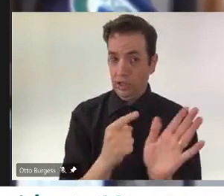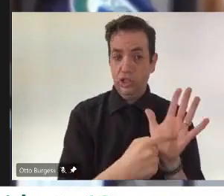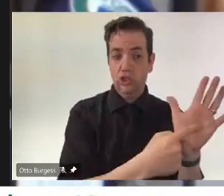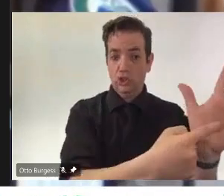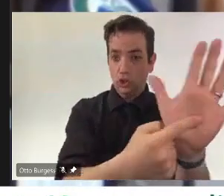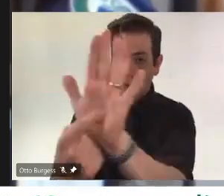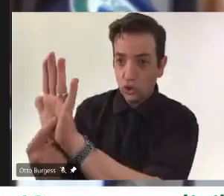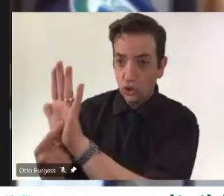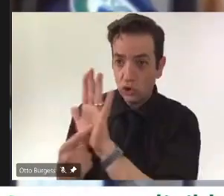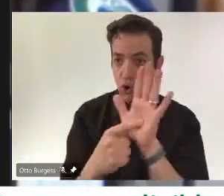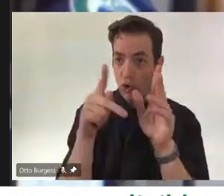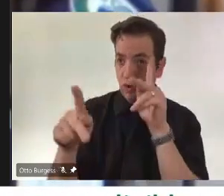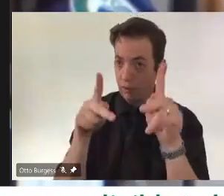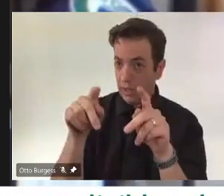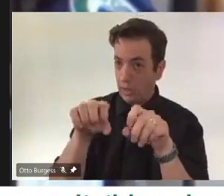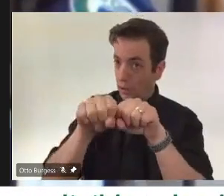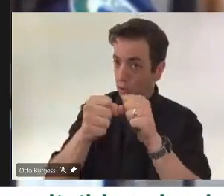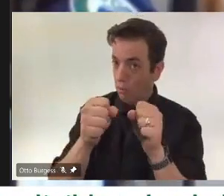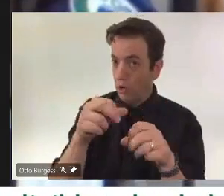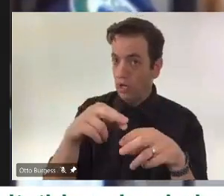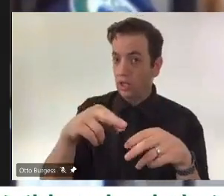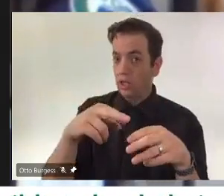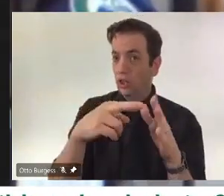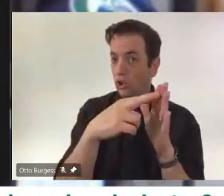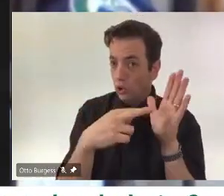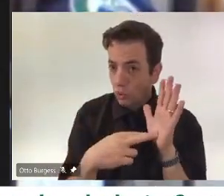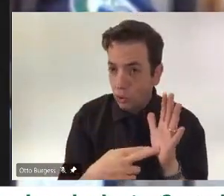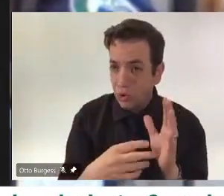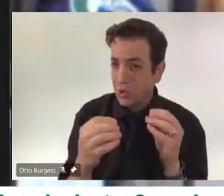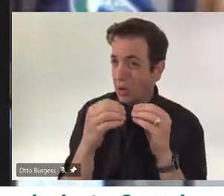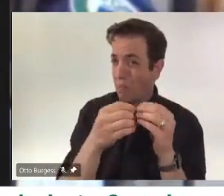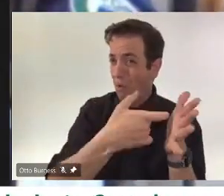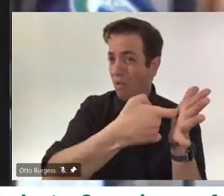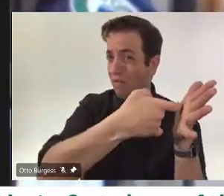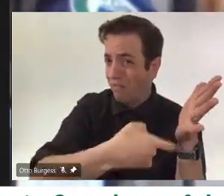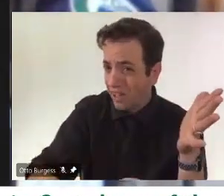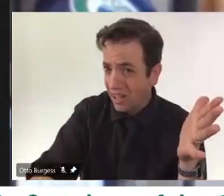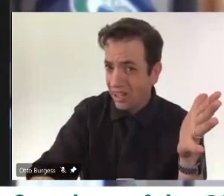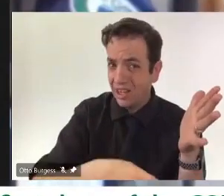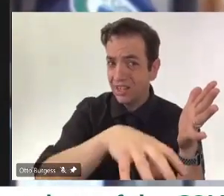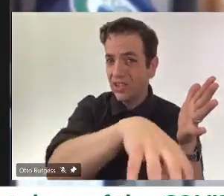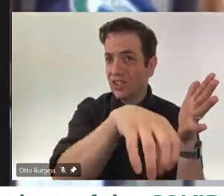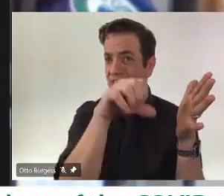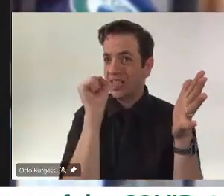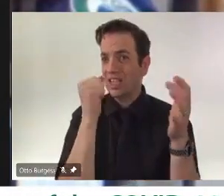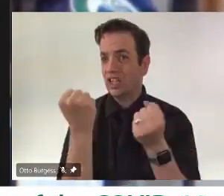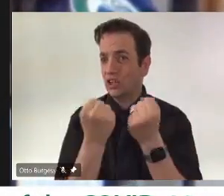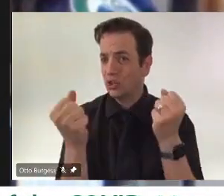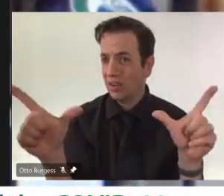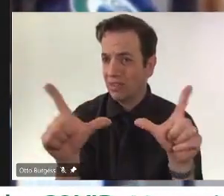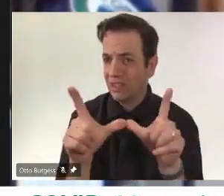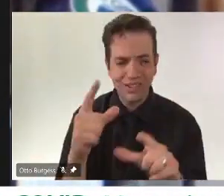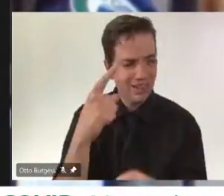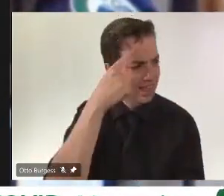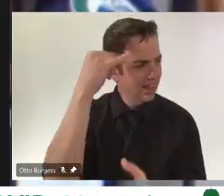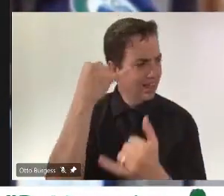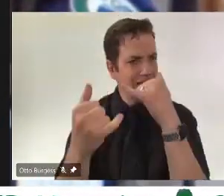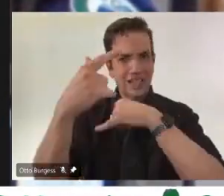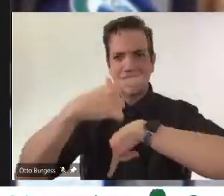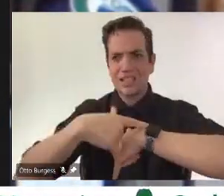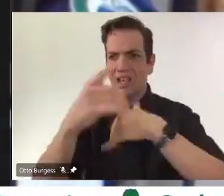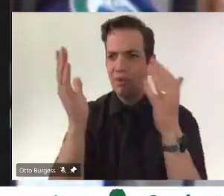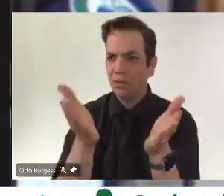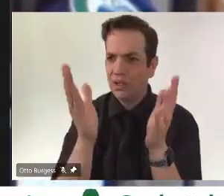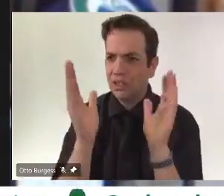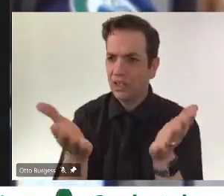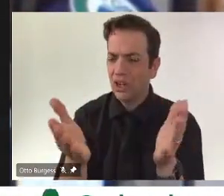there'll be withholding of driver's licenses? The last time I think we talked to Minister Wyant, I think it was a little speculative as to what the government was going